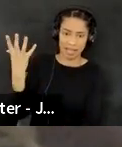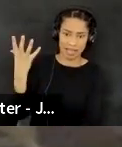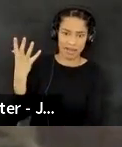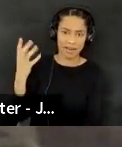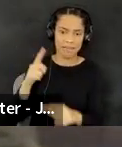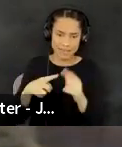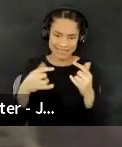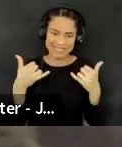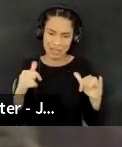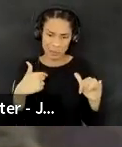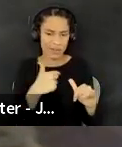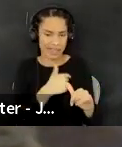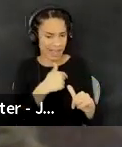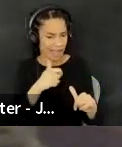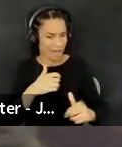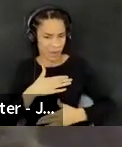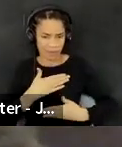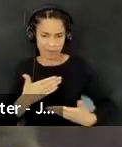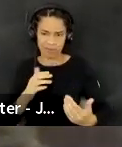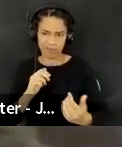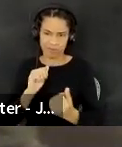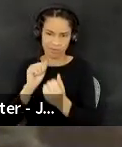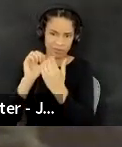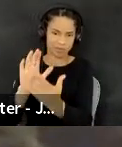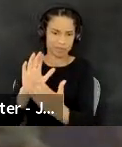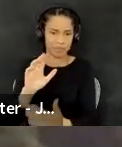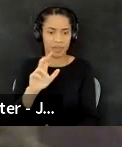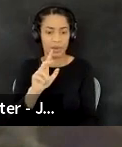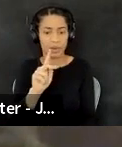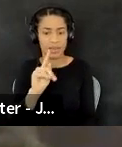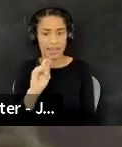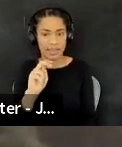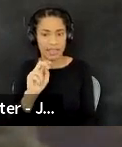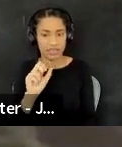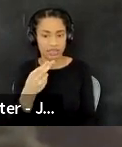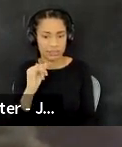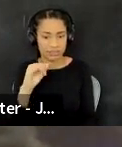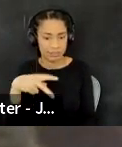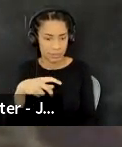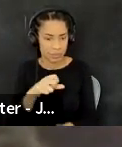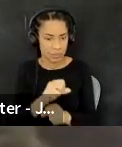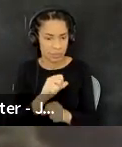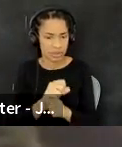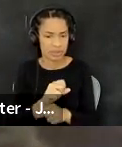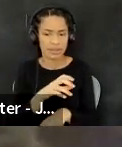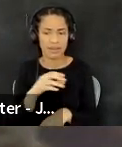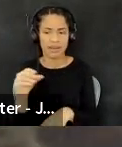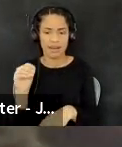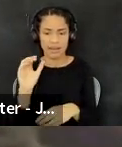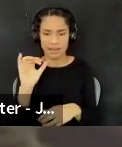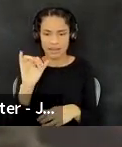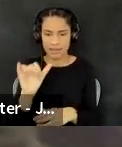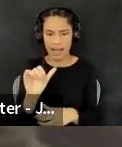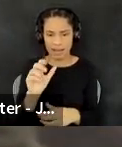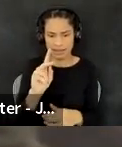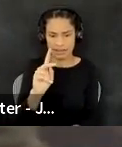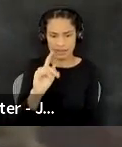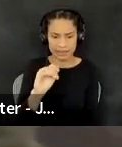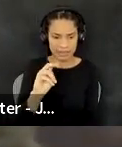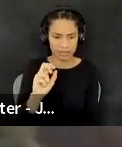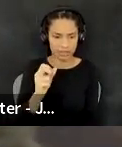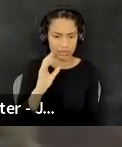from the start. So, um, kinship work, kinship, uh, um, it. and,